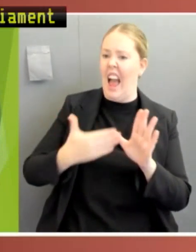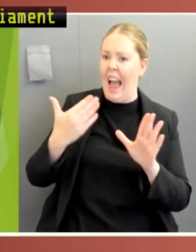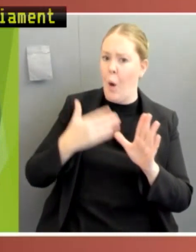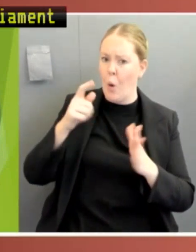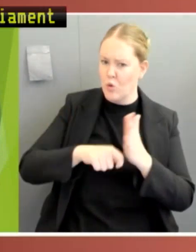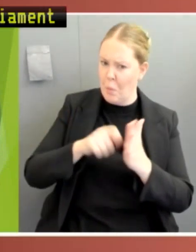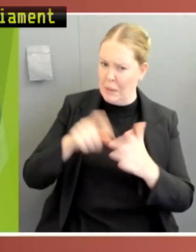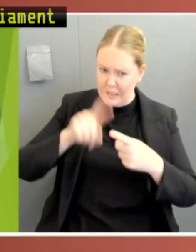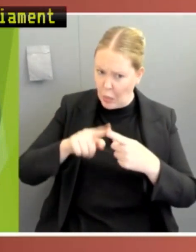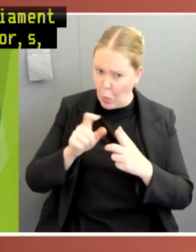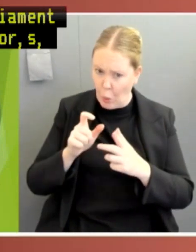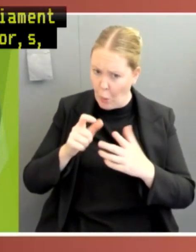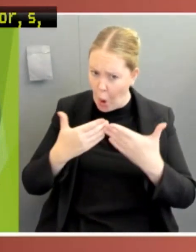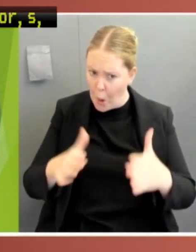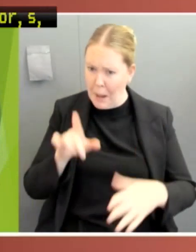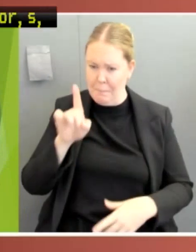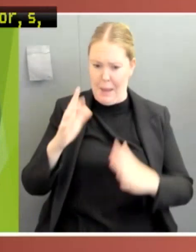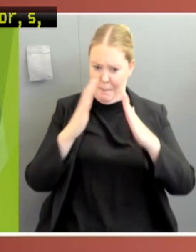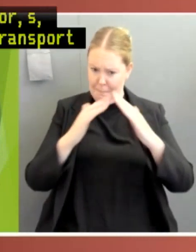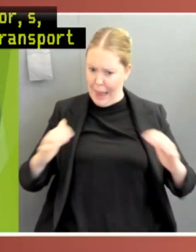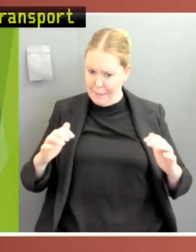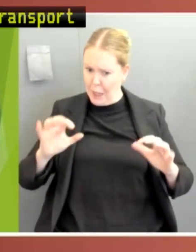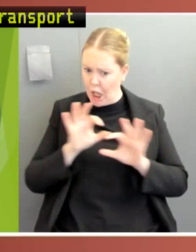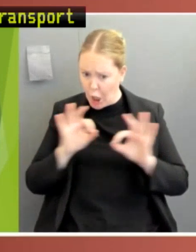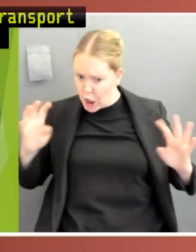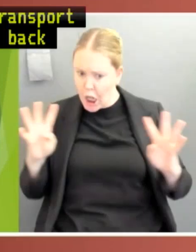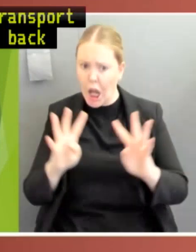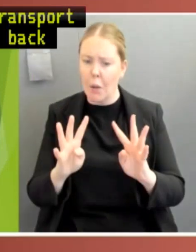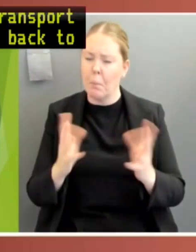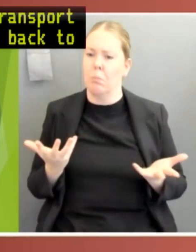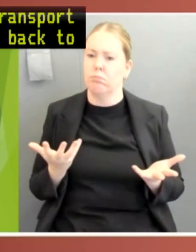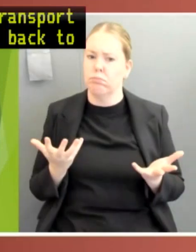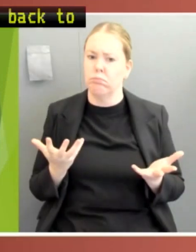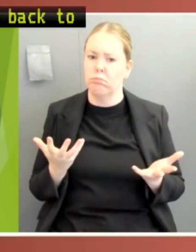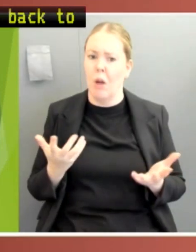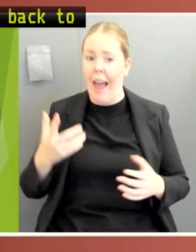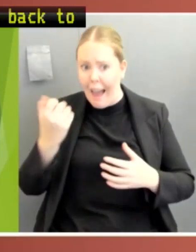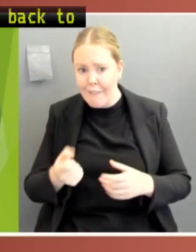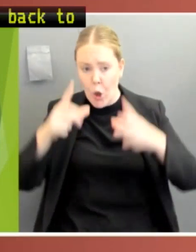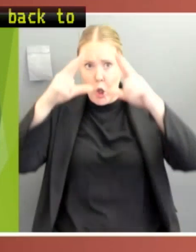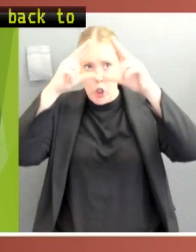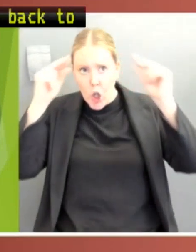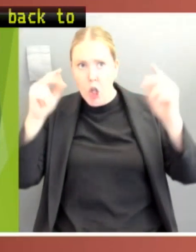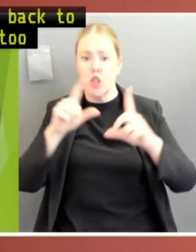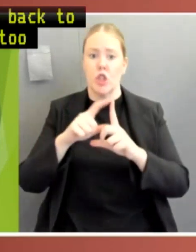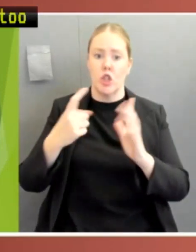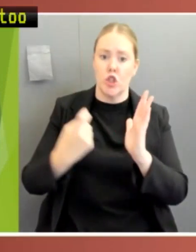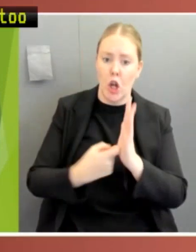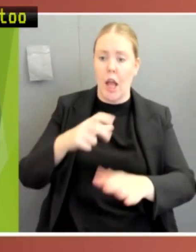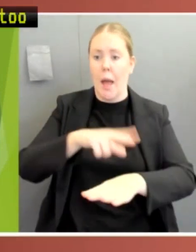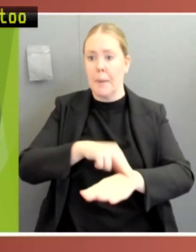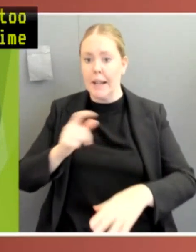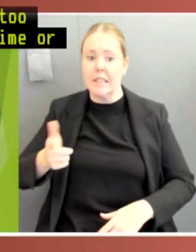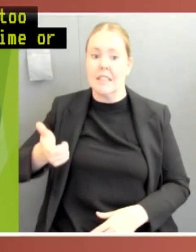workers back to work, but politicians are too precious. No matter the time or crisis, democracy and oversight is not an optional extra.